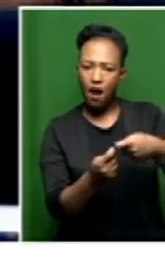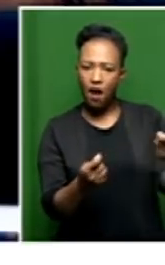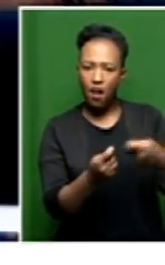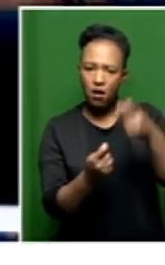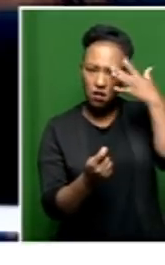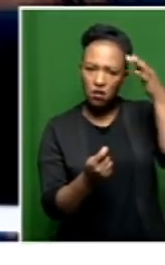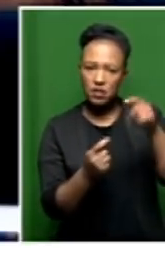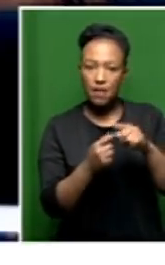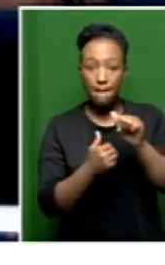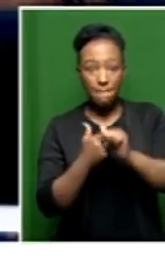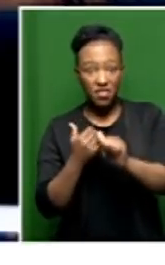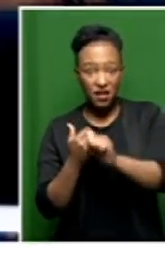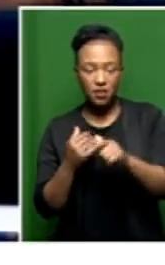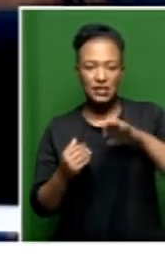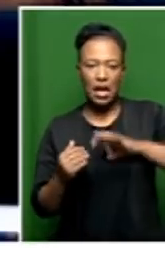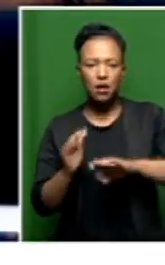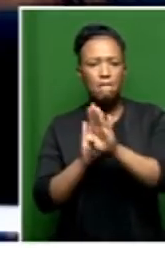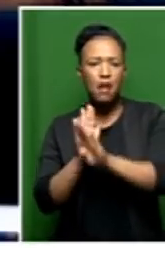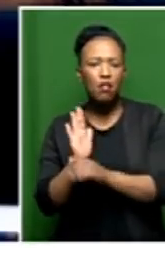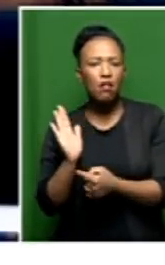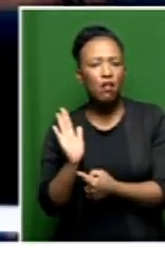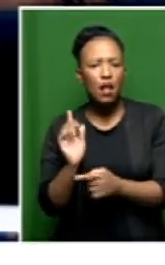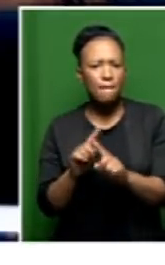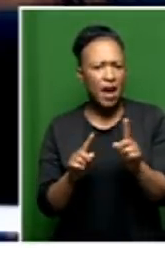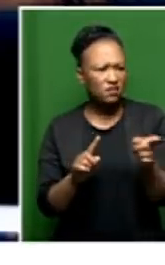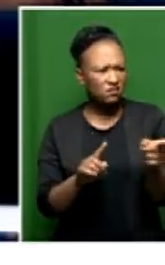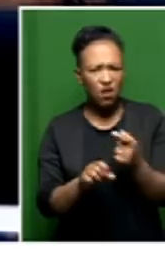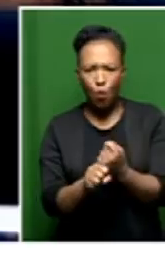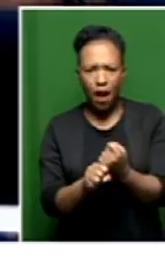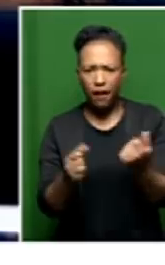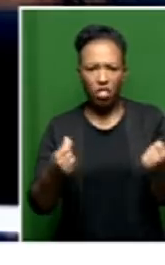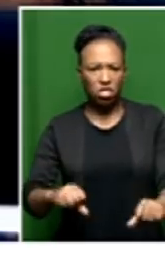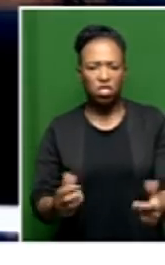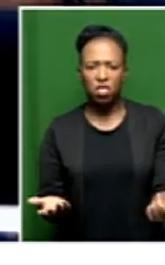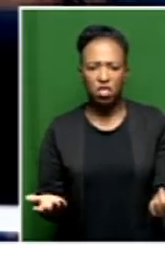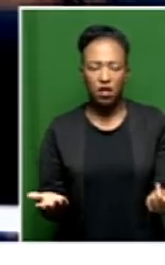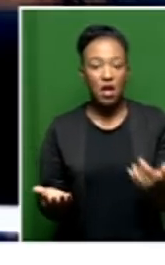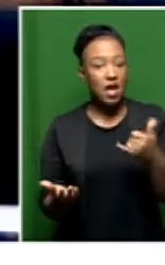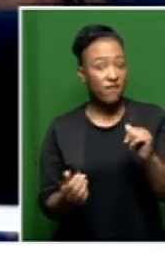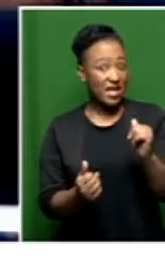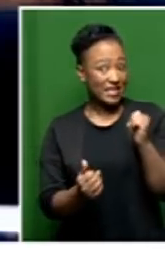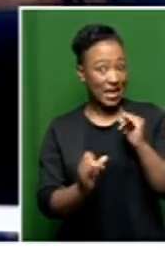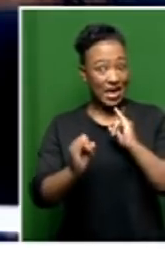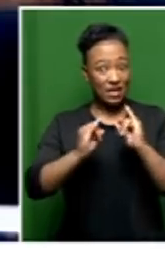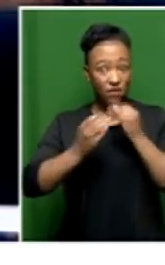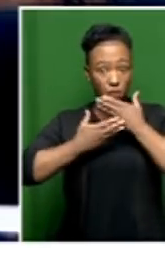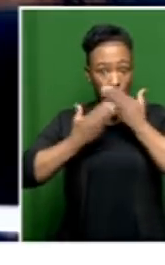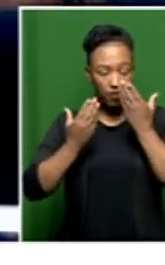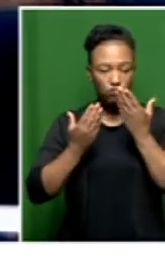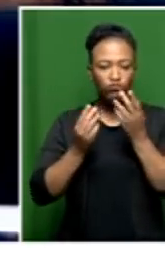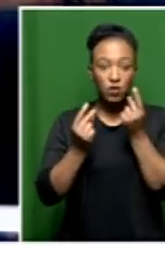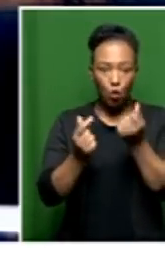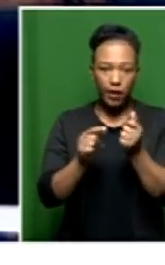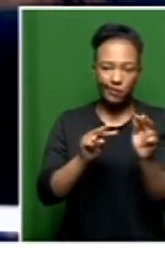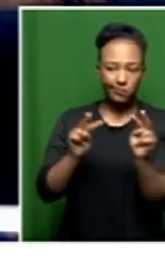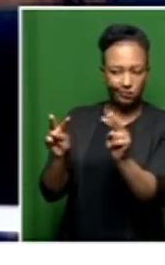salary bill, despite it not being operational. So for those who may have missed yesterday's interview, let's take